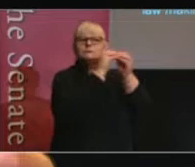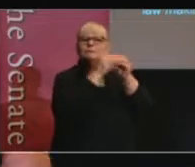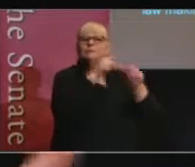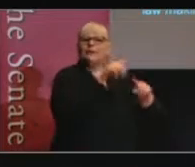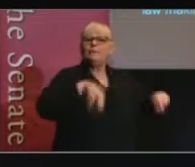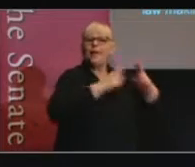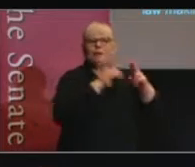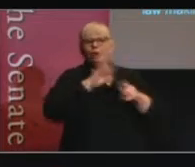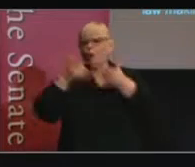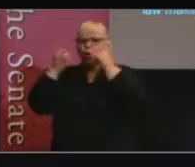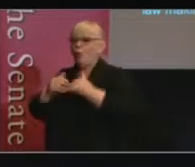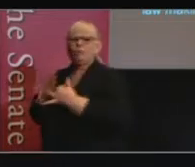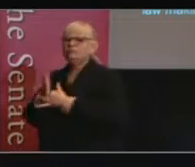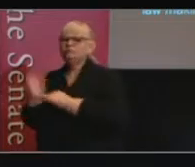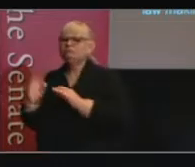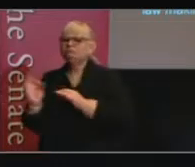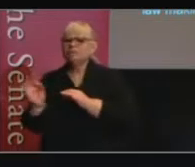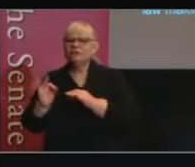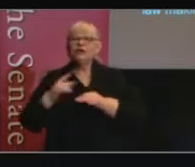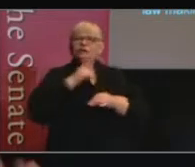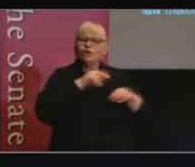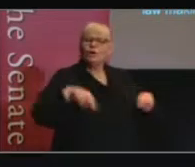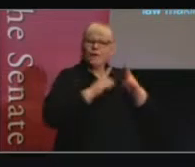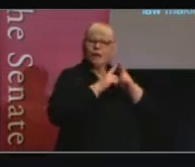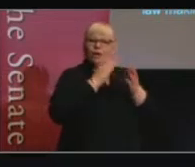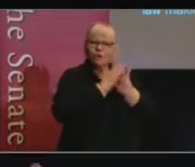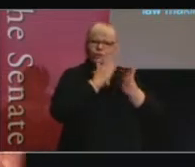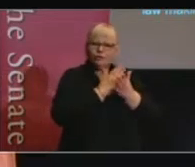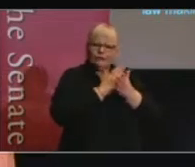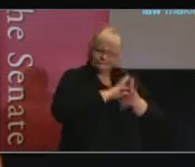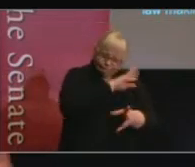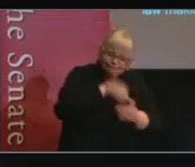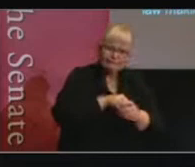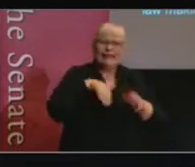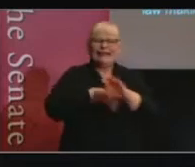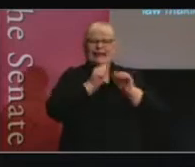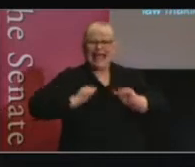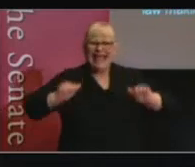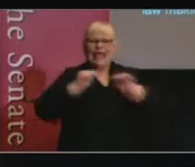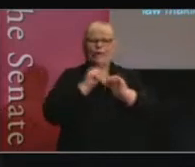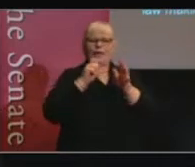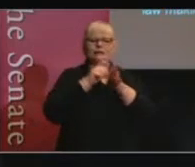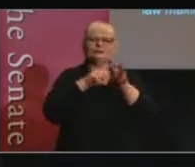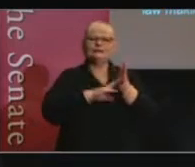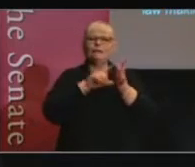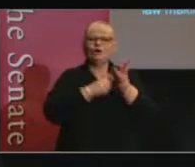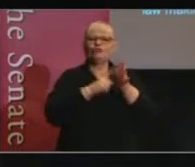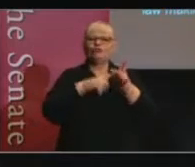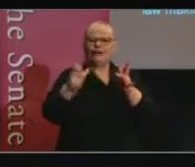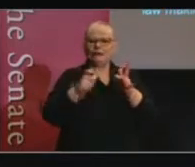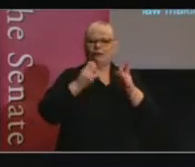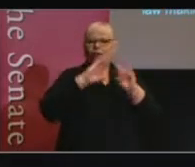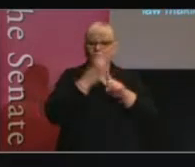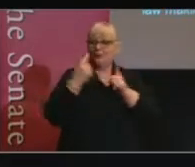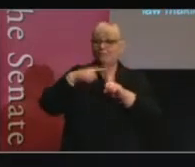So, that makes the work of parliament really deeply entrenched in our democratic culture here and of interest to the rest of the